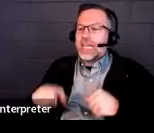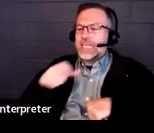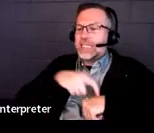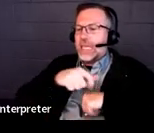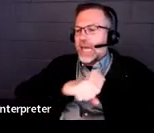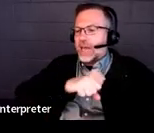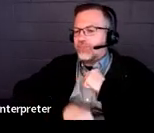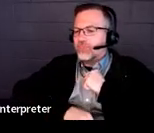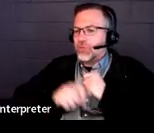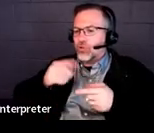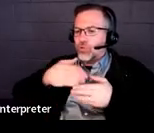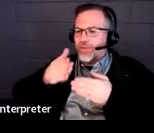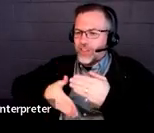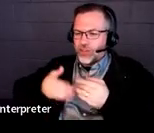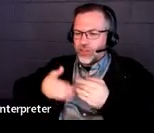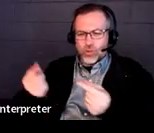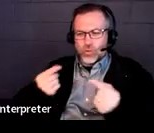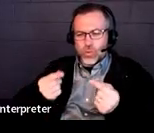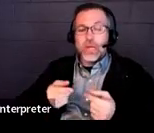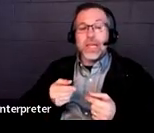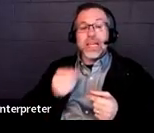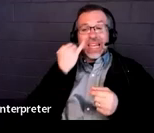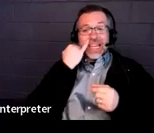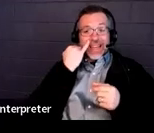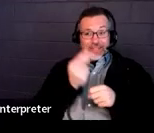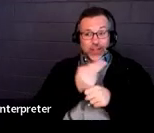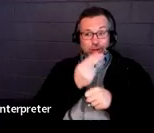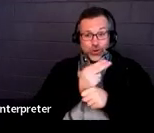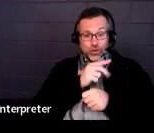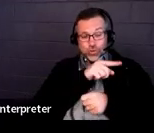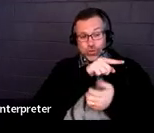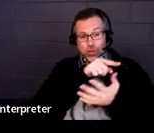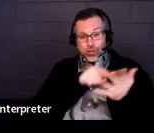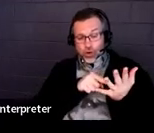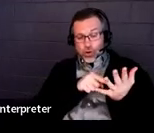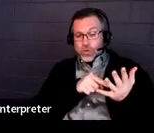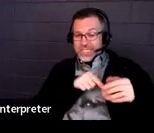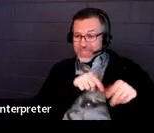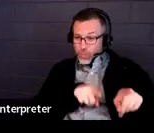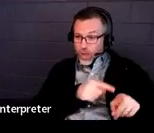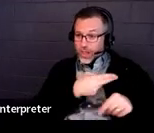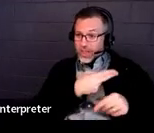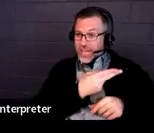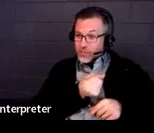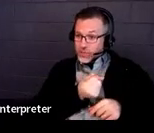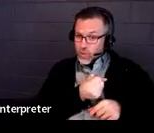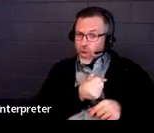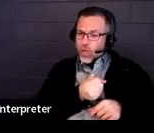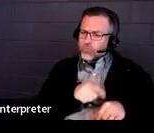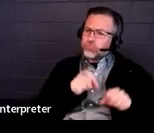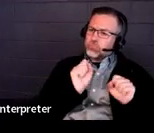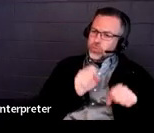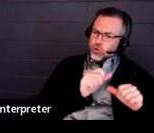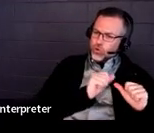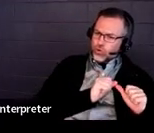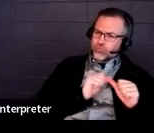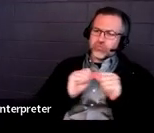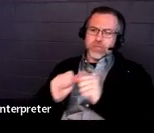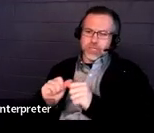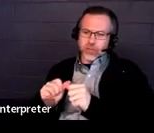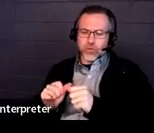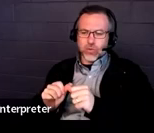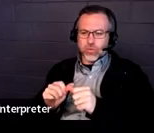student used while they were in school, you know, in high school, then these could be things that are recommended